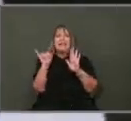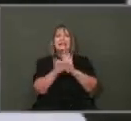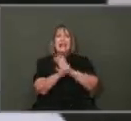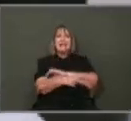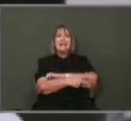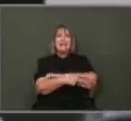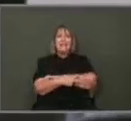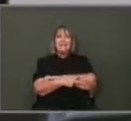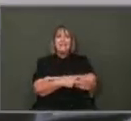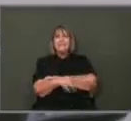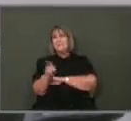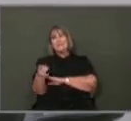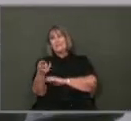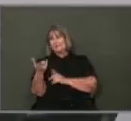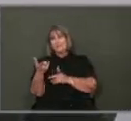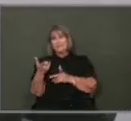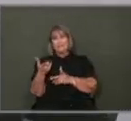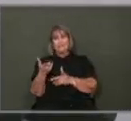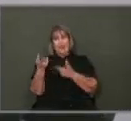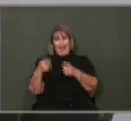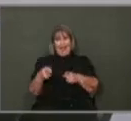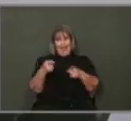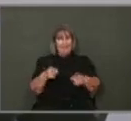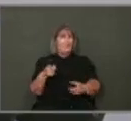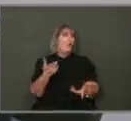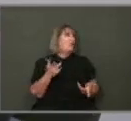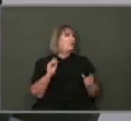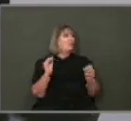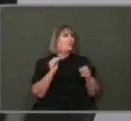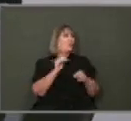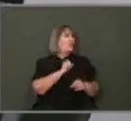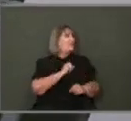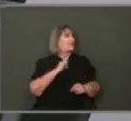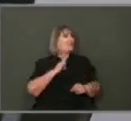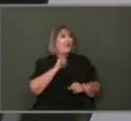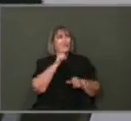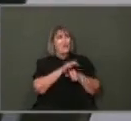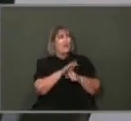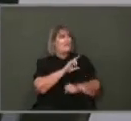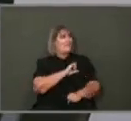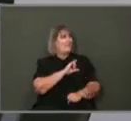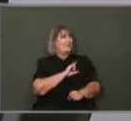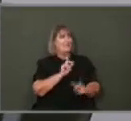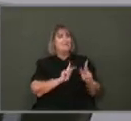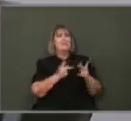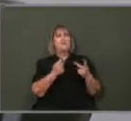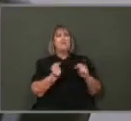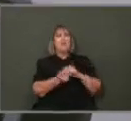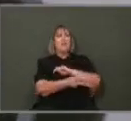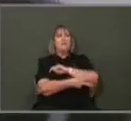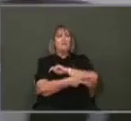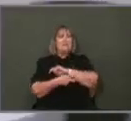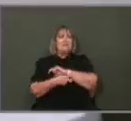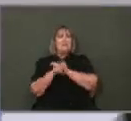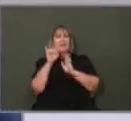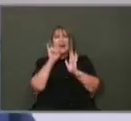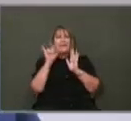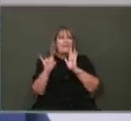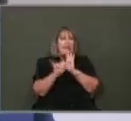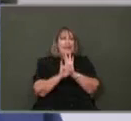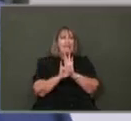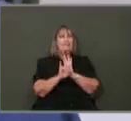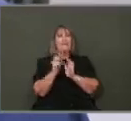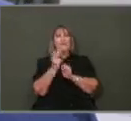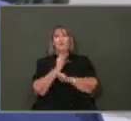I mean, they say they don't have the manpower to investigate these crimes, like people trying to do identity theft and take out credit cards in your